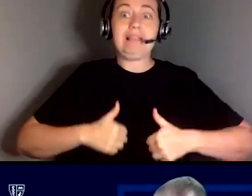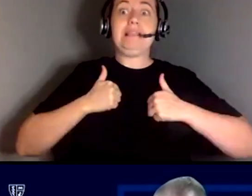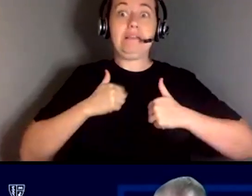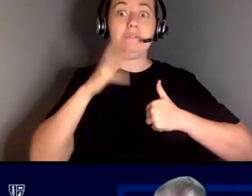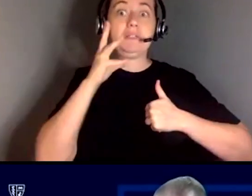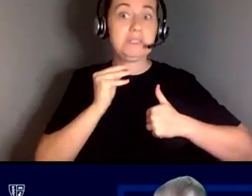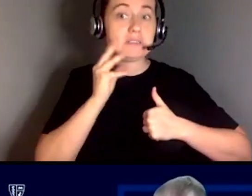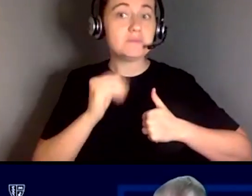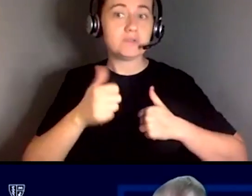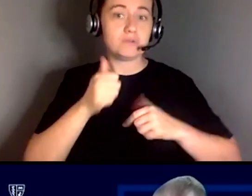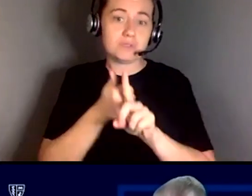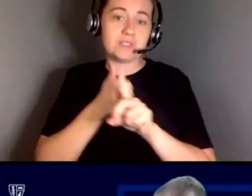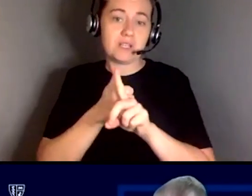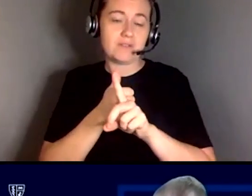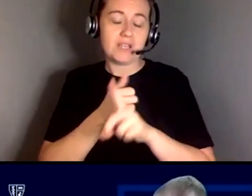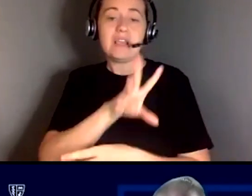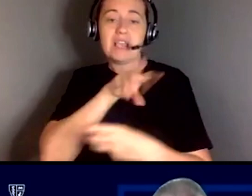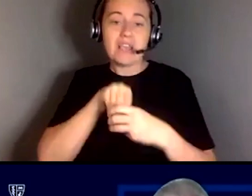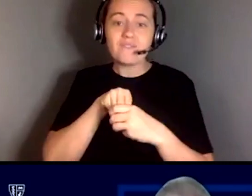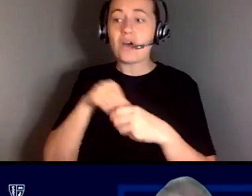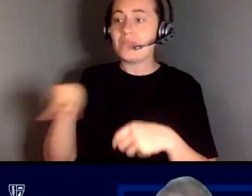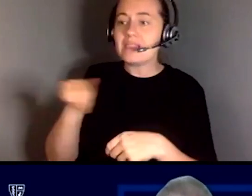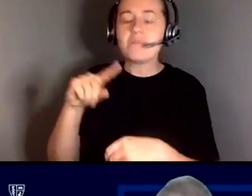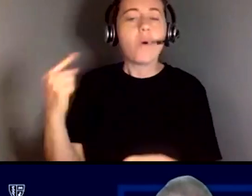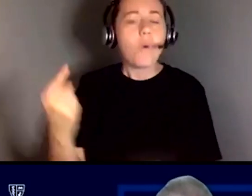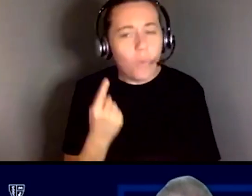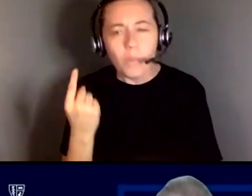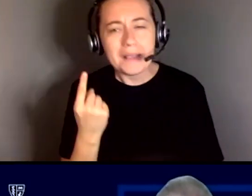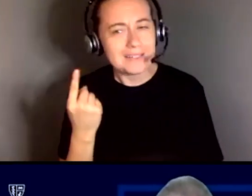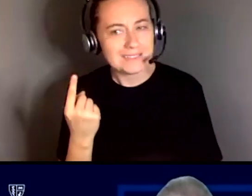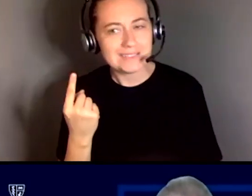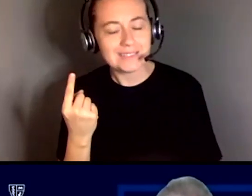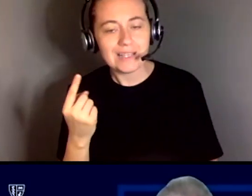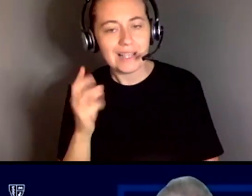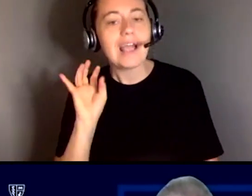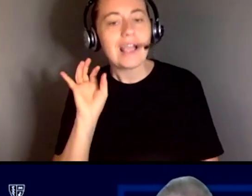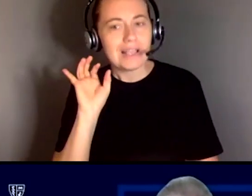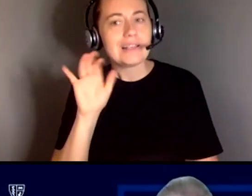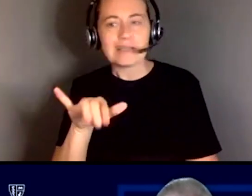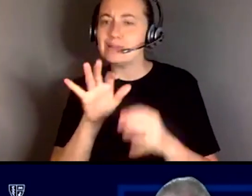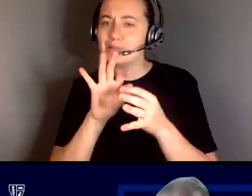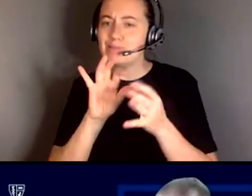involving them all the time is key.